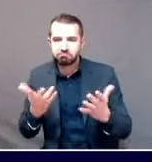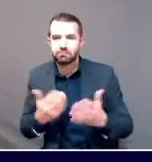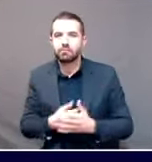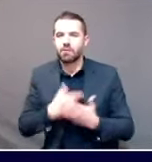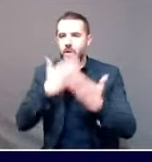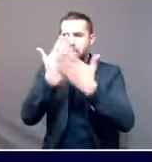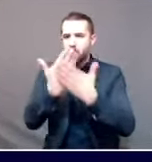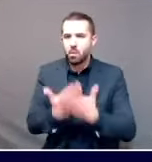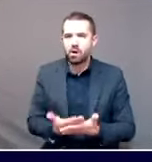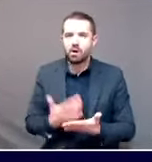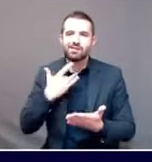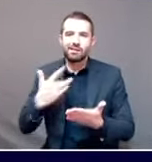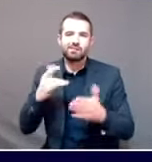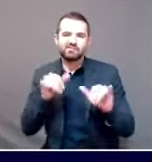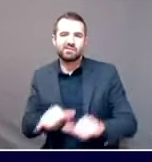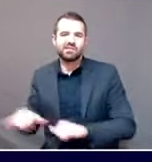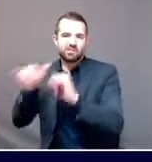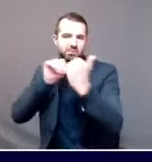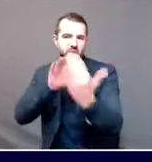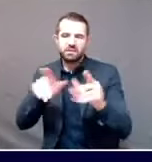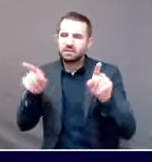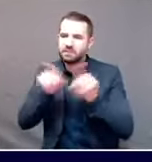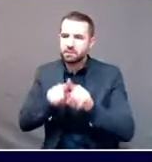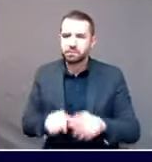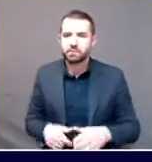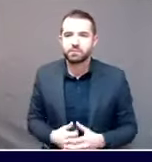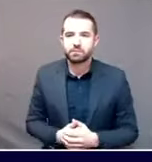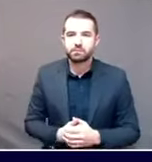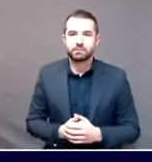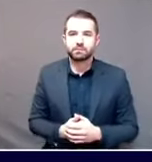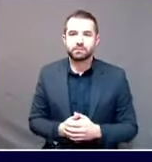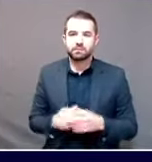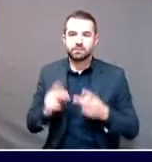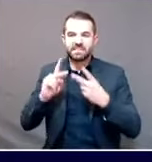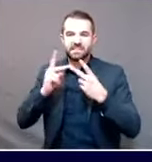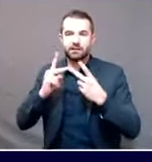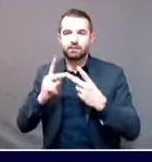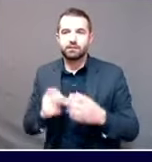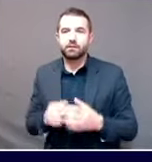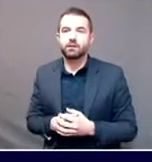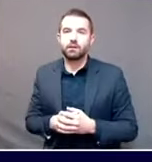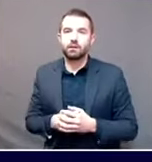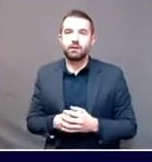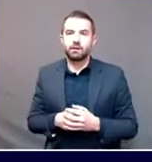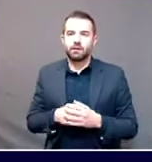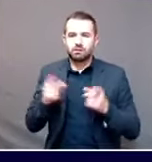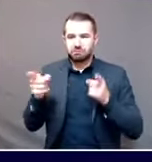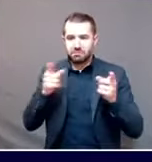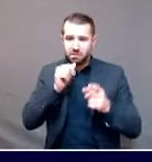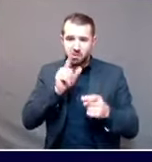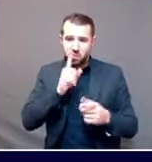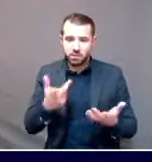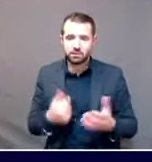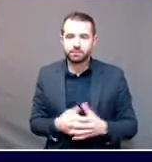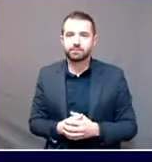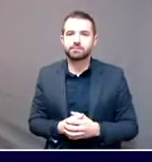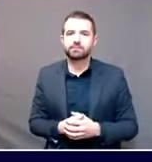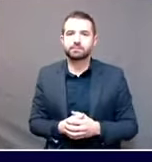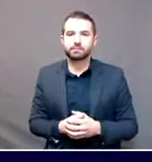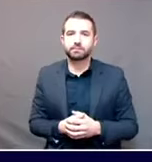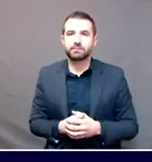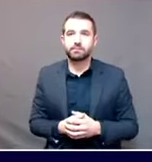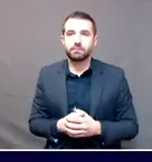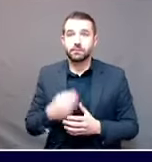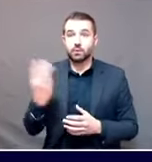Okay, great. And then my second question here would either be for Commissioner Wambrew or you, Dr. Shah. So on Wednesday, Governor Mills expressed some concern